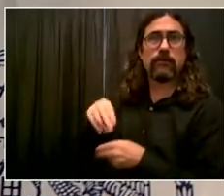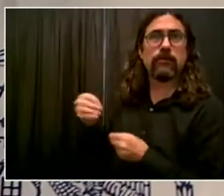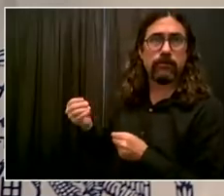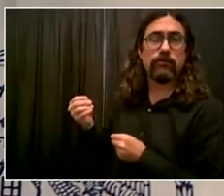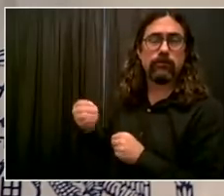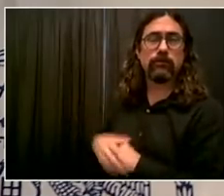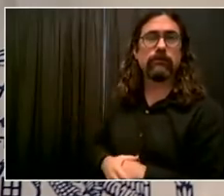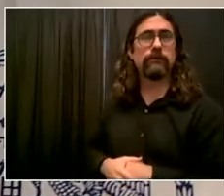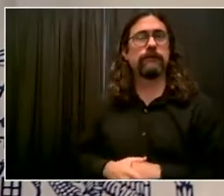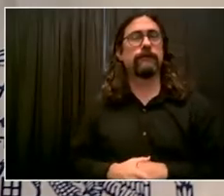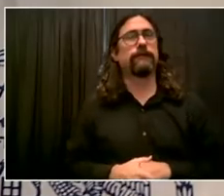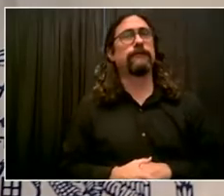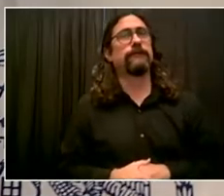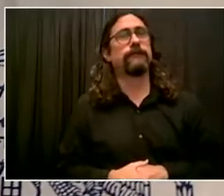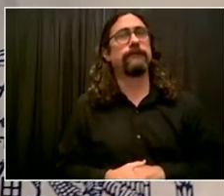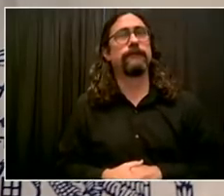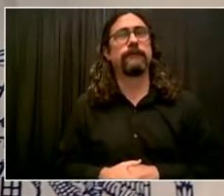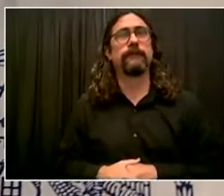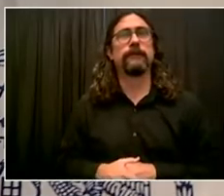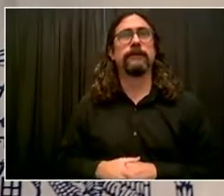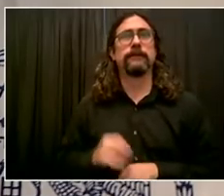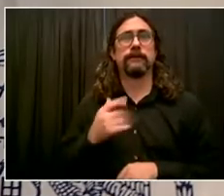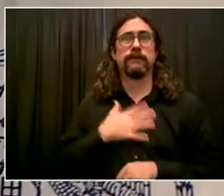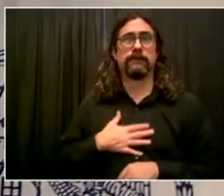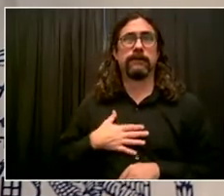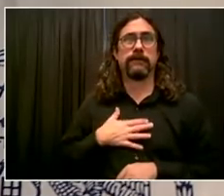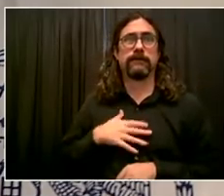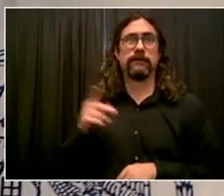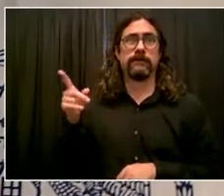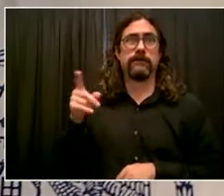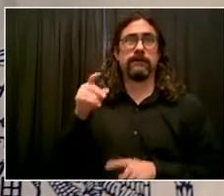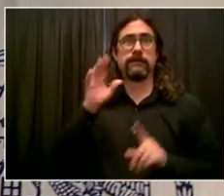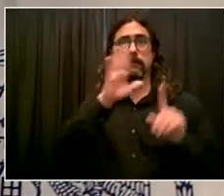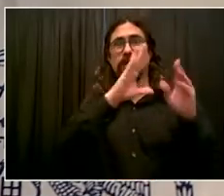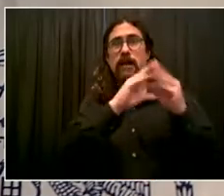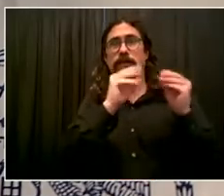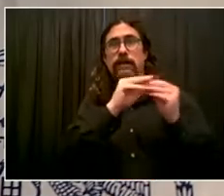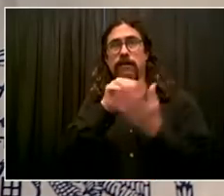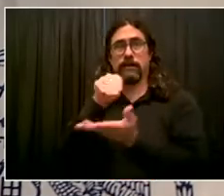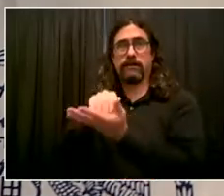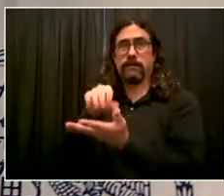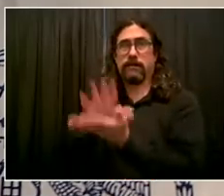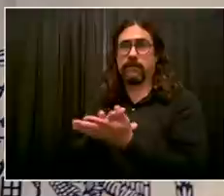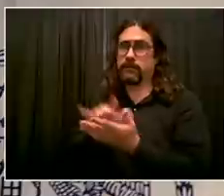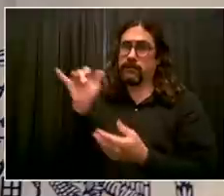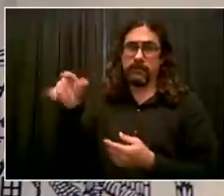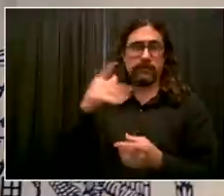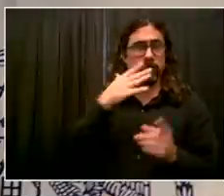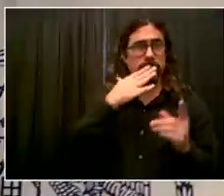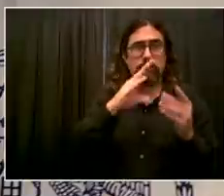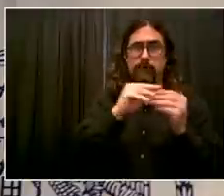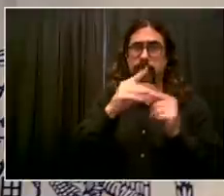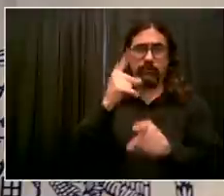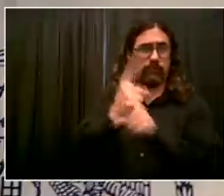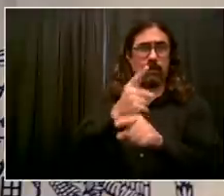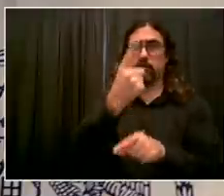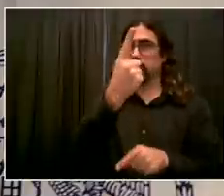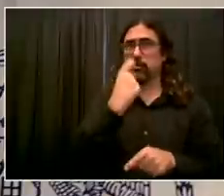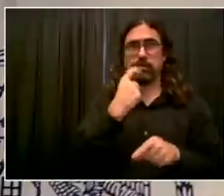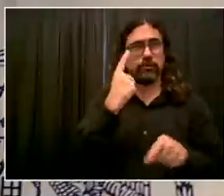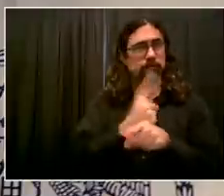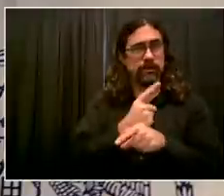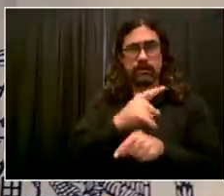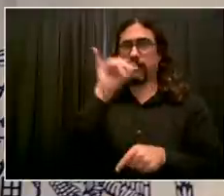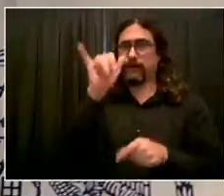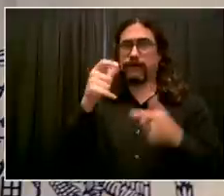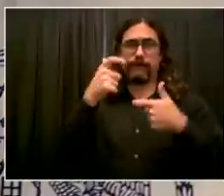Bob just said in one of your follow-ups because this has been a big issue. I think it has ramification for what we're talking about with the basements, but I